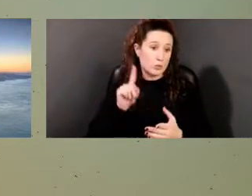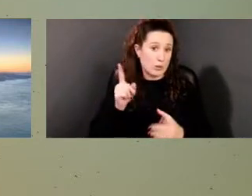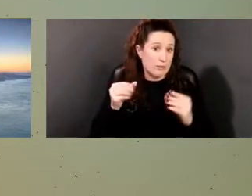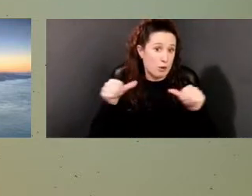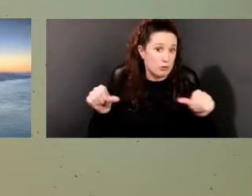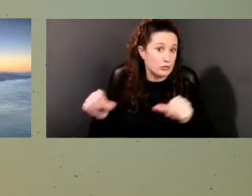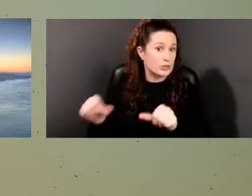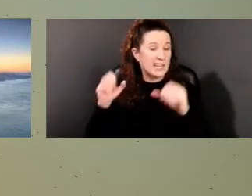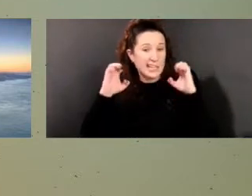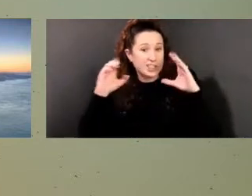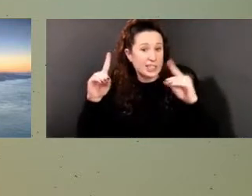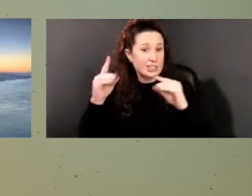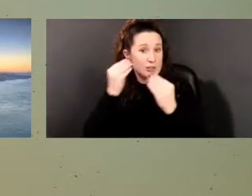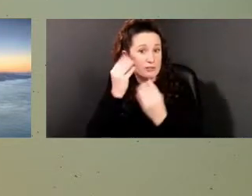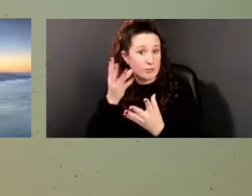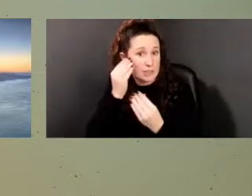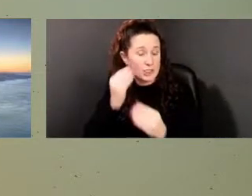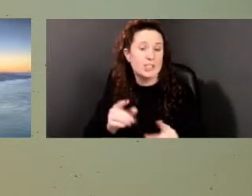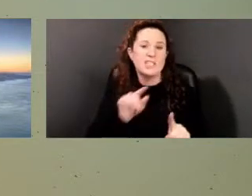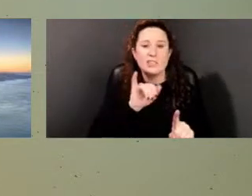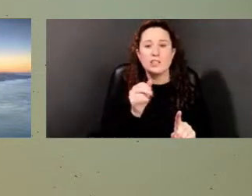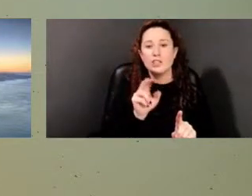The name John Dickinson Plantation.